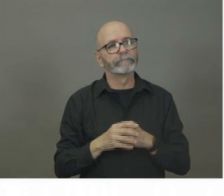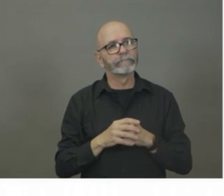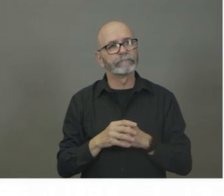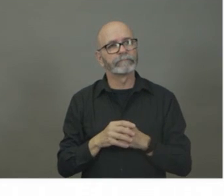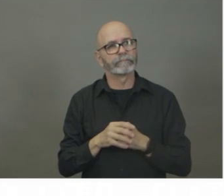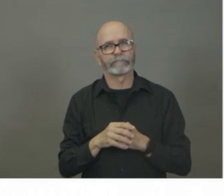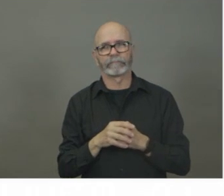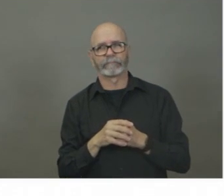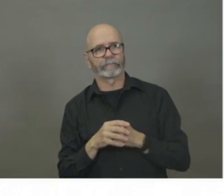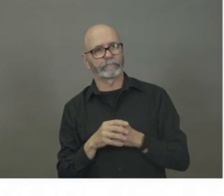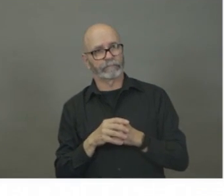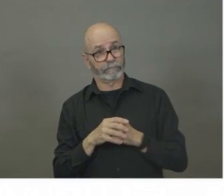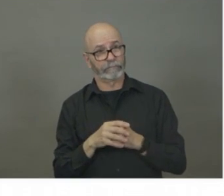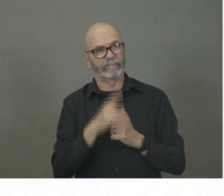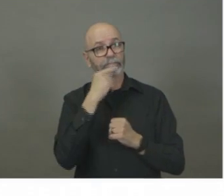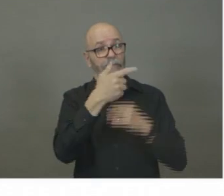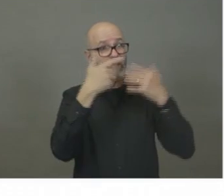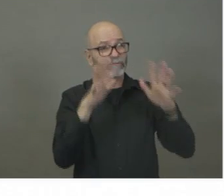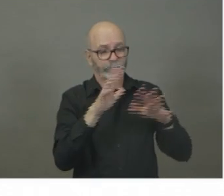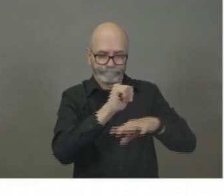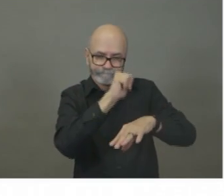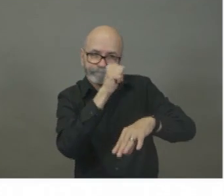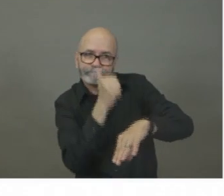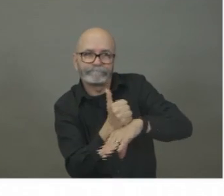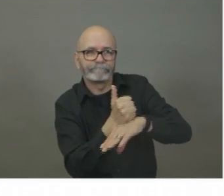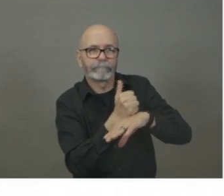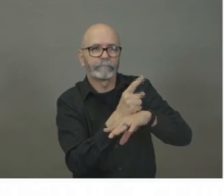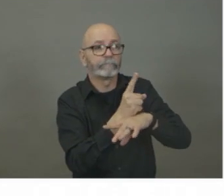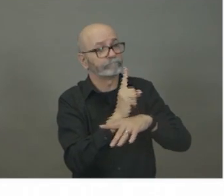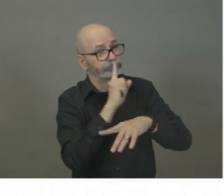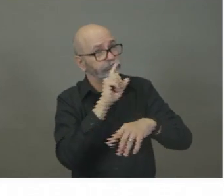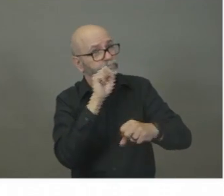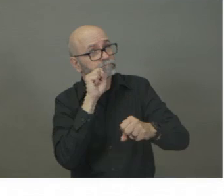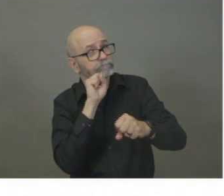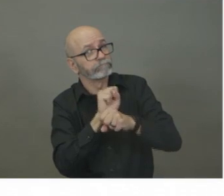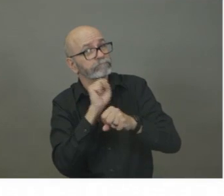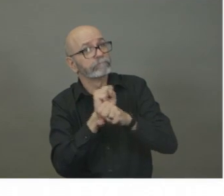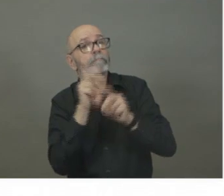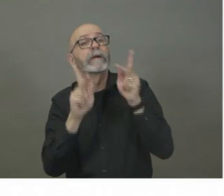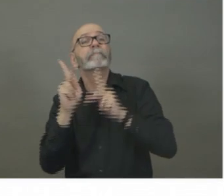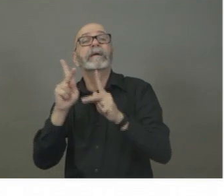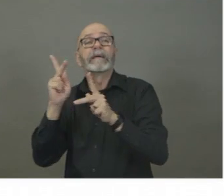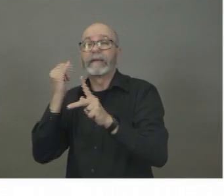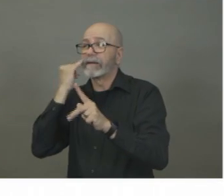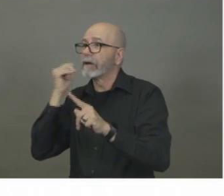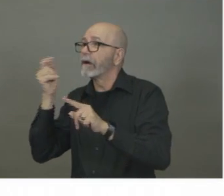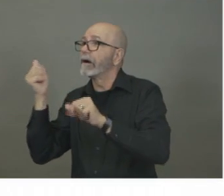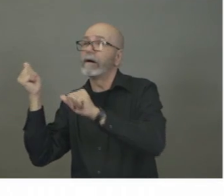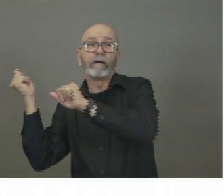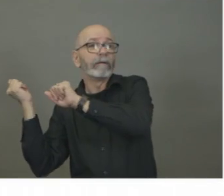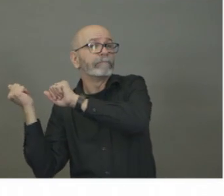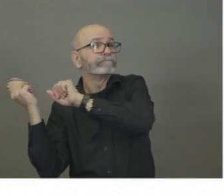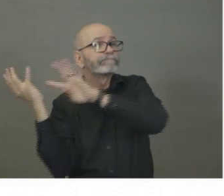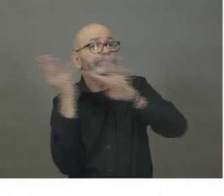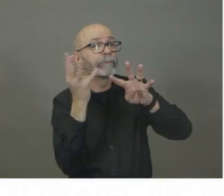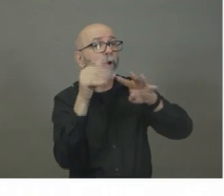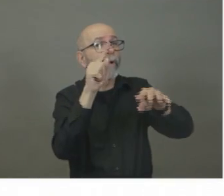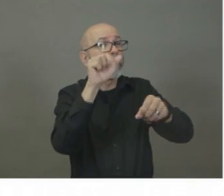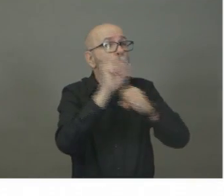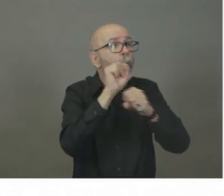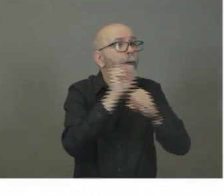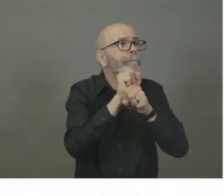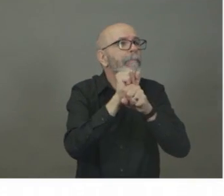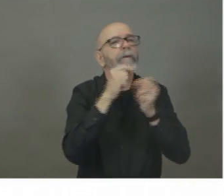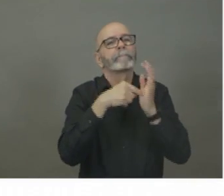ensure if thousands of public sector workers, particularly in critical service areas